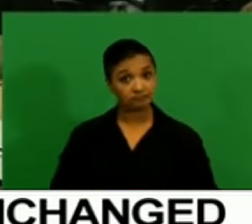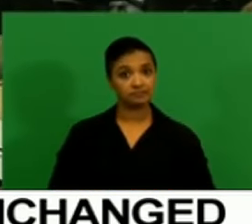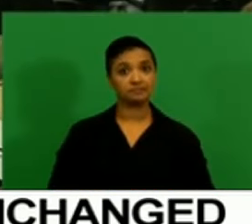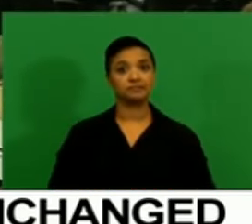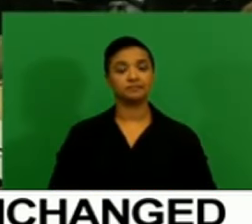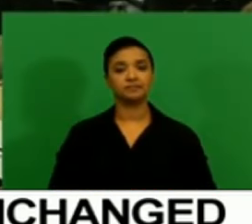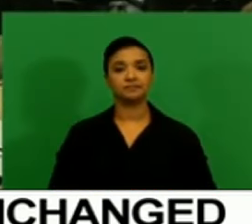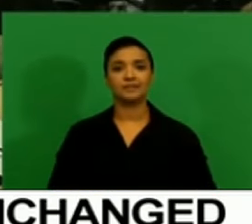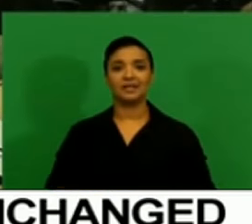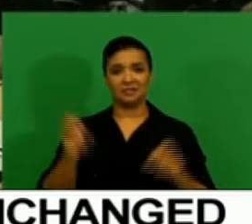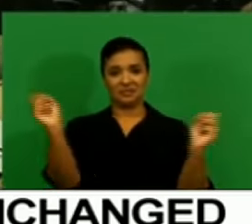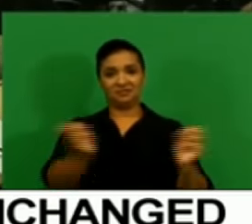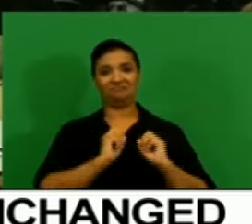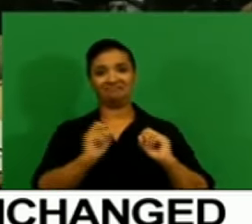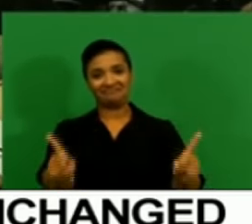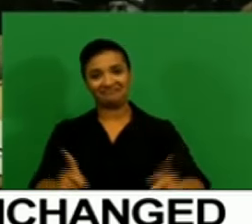Okay.